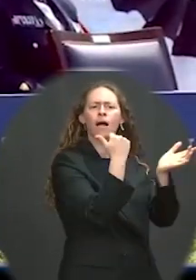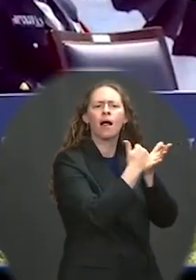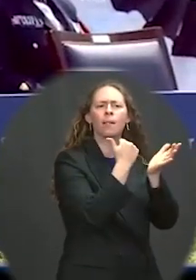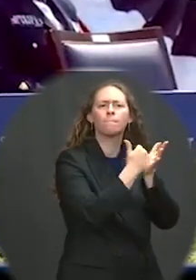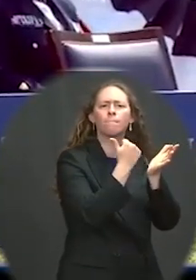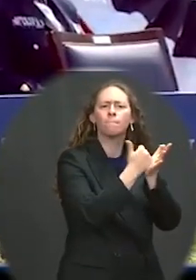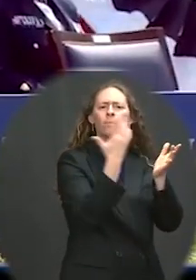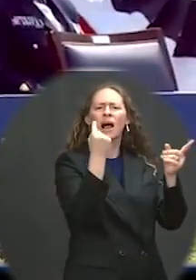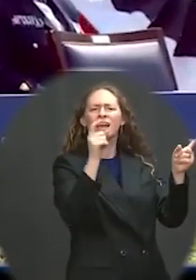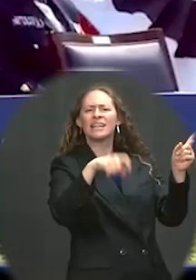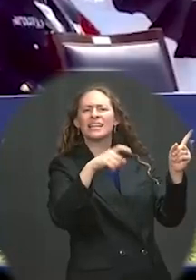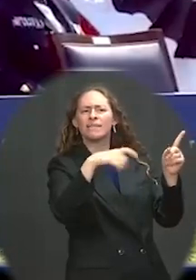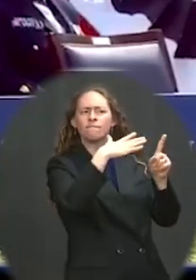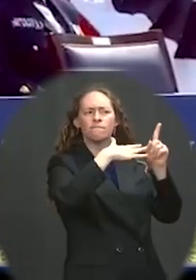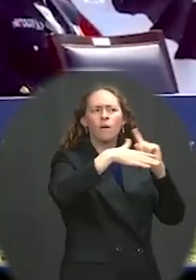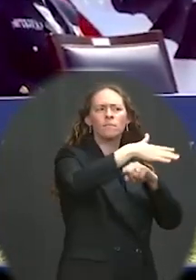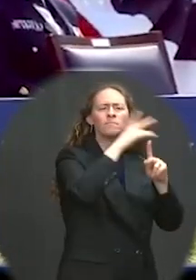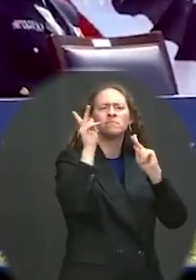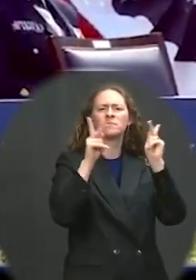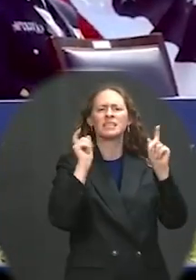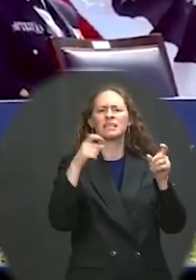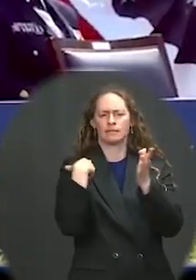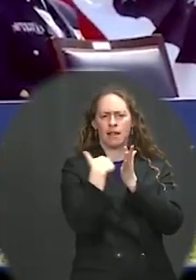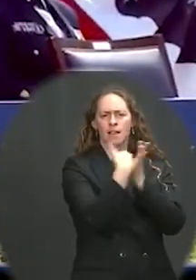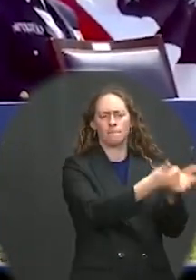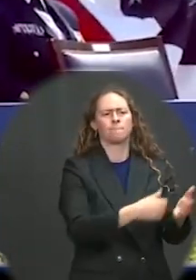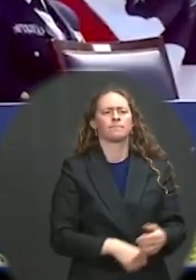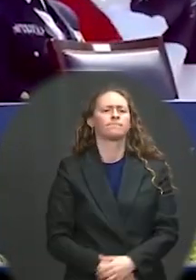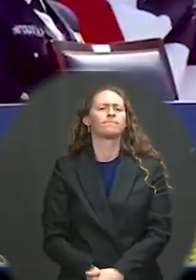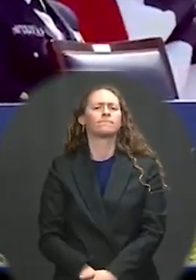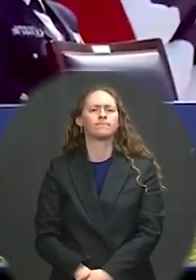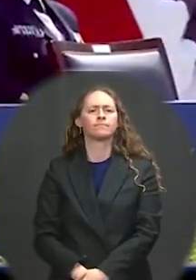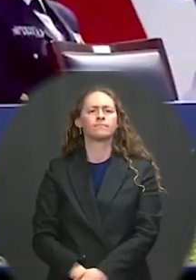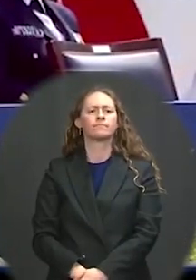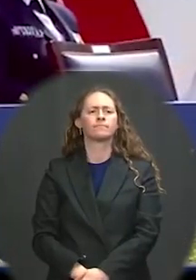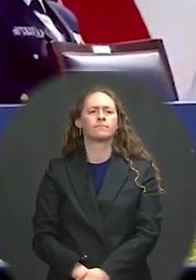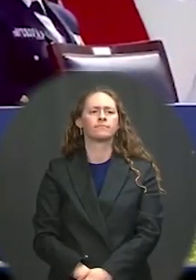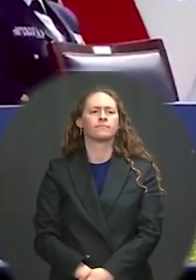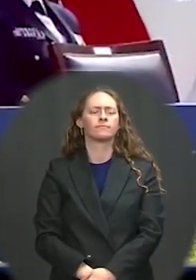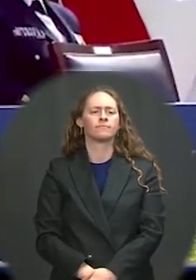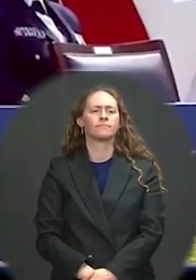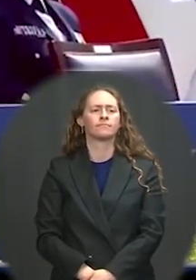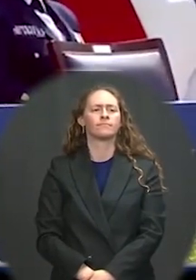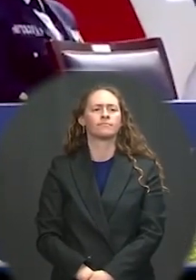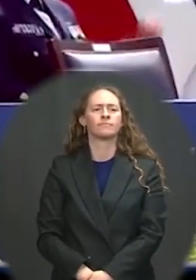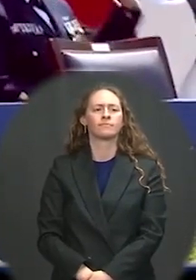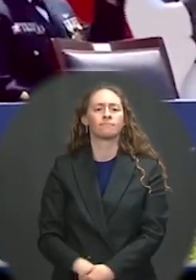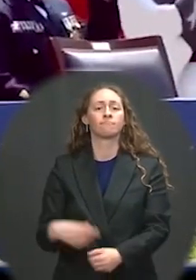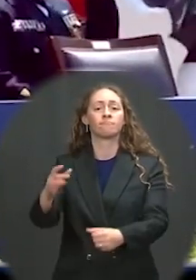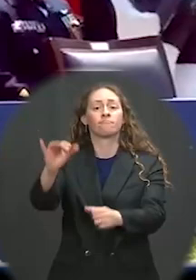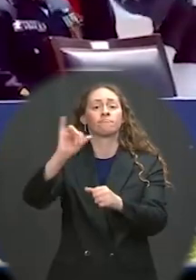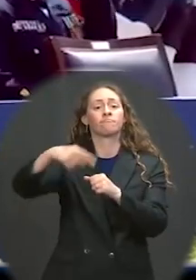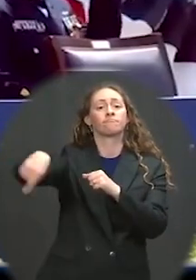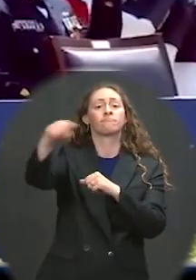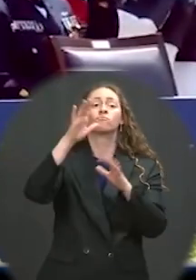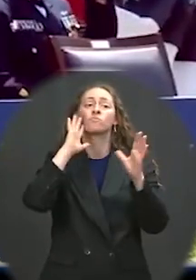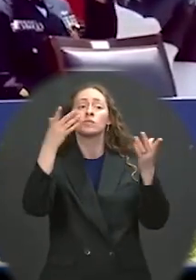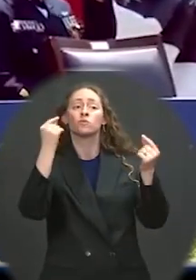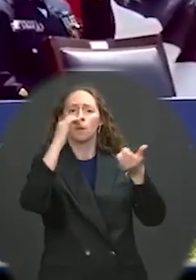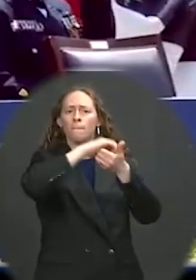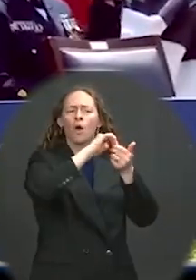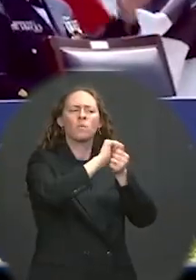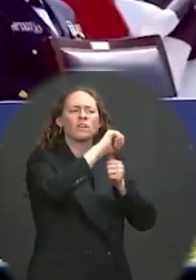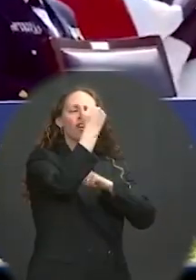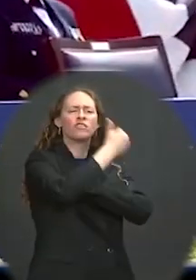partnership with nations throughout the region to take on issues like illegal, unreported, and